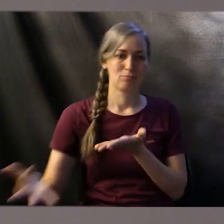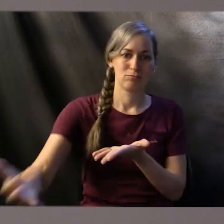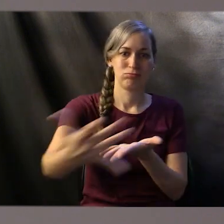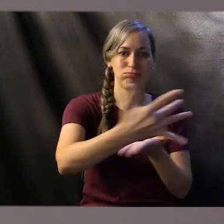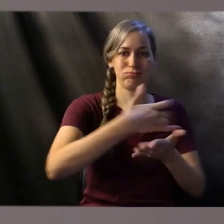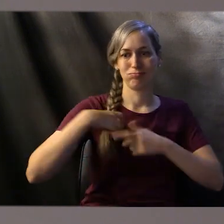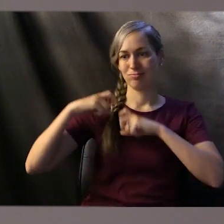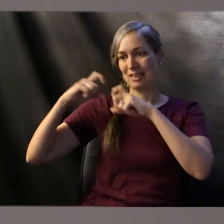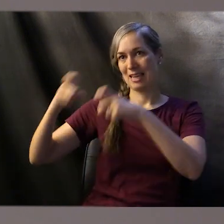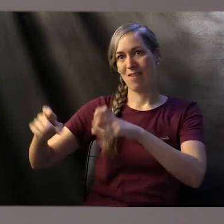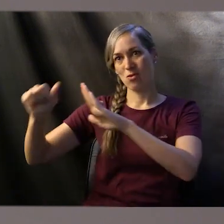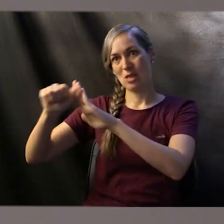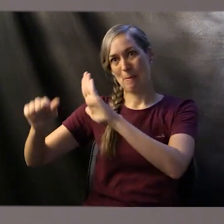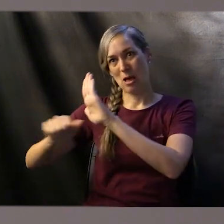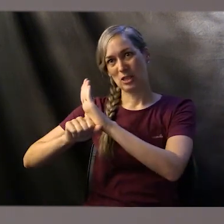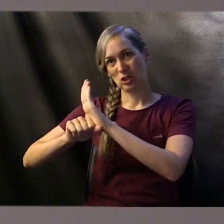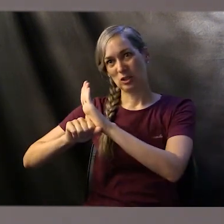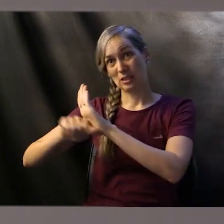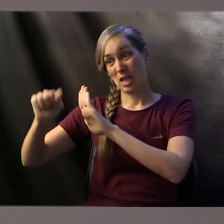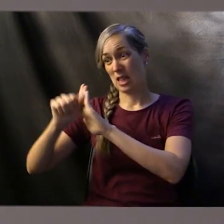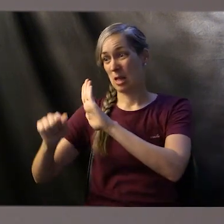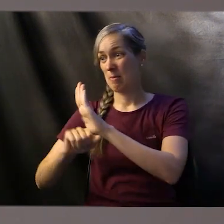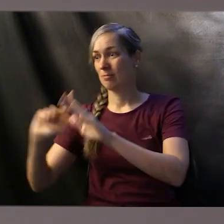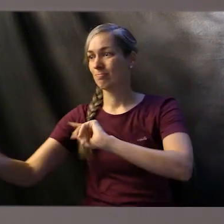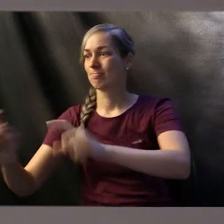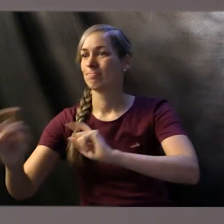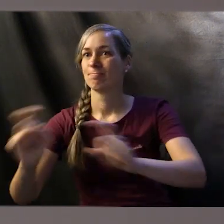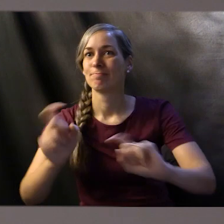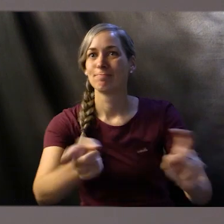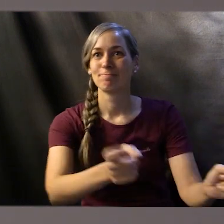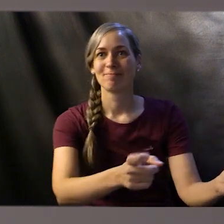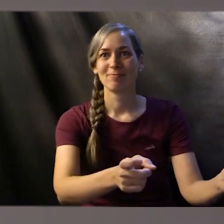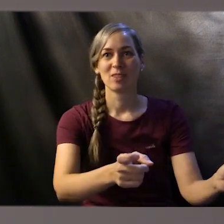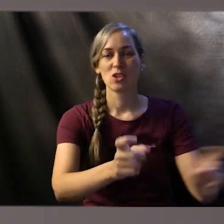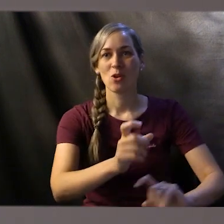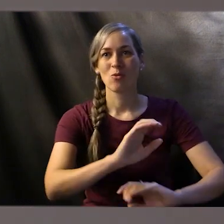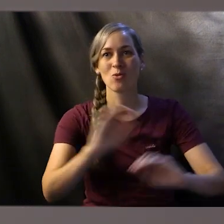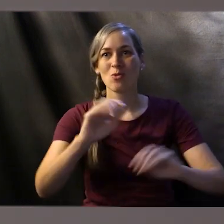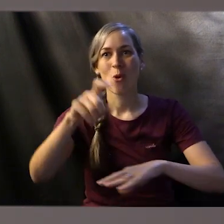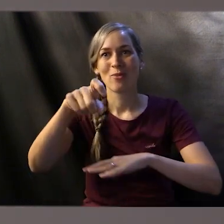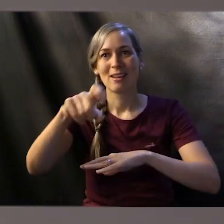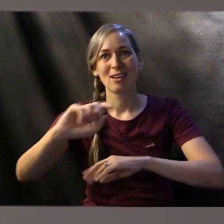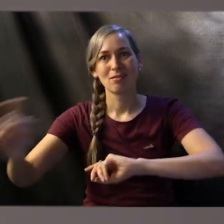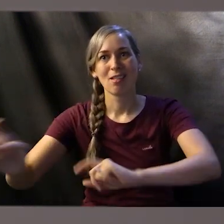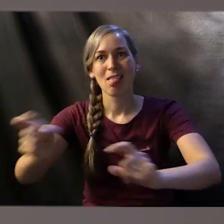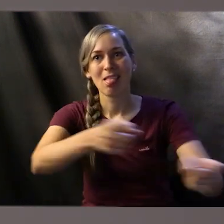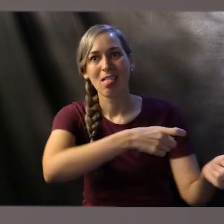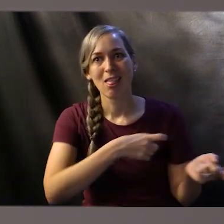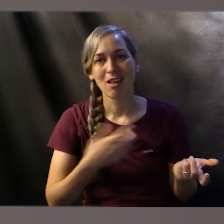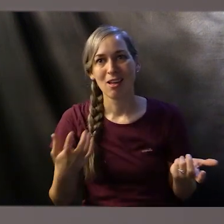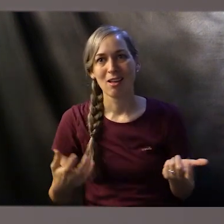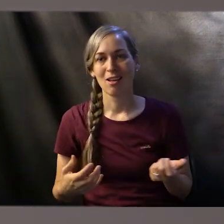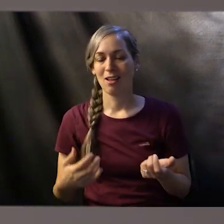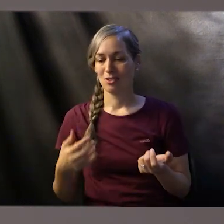feet and they would be distributed to each as any had need. So our grain offering as